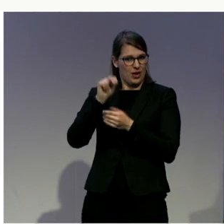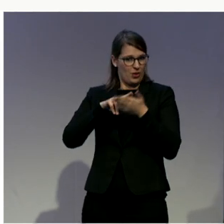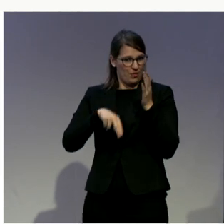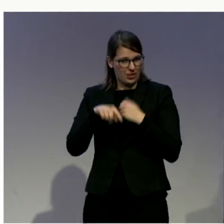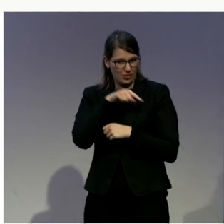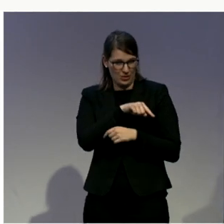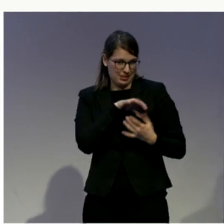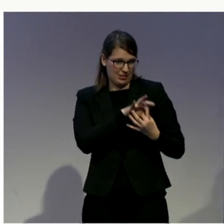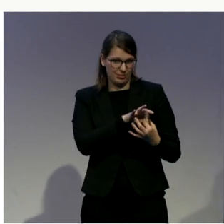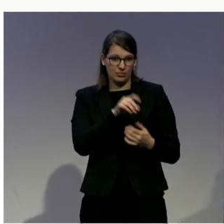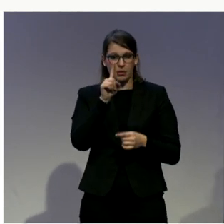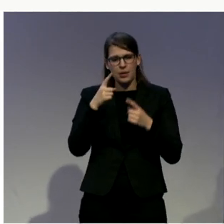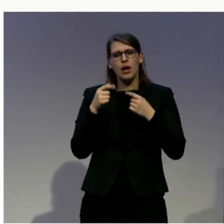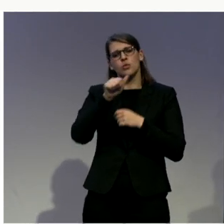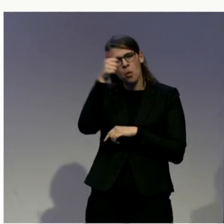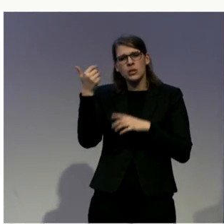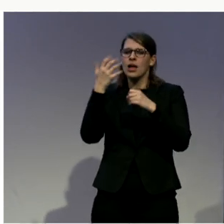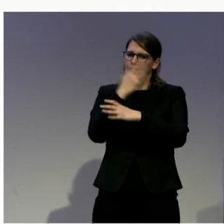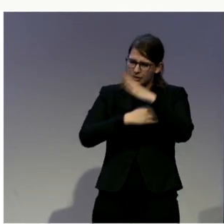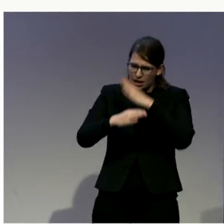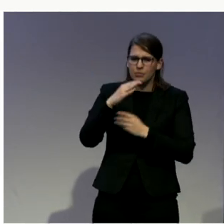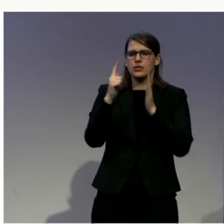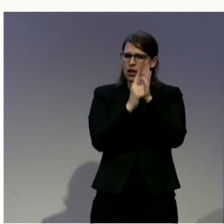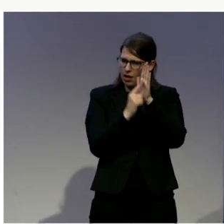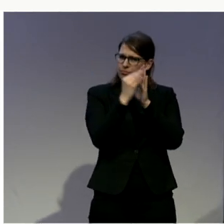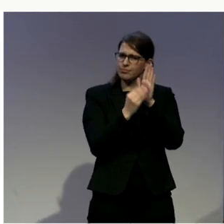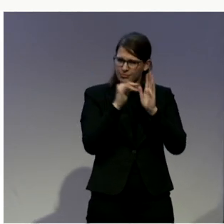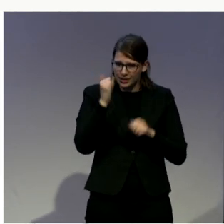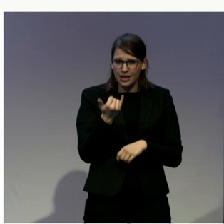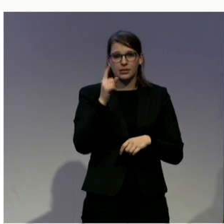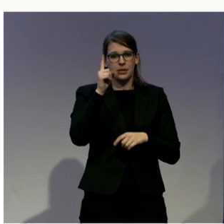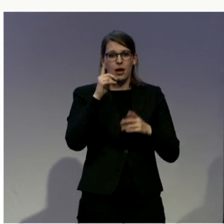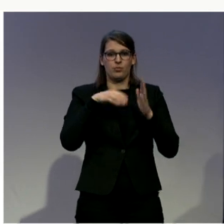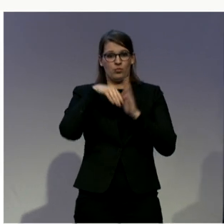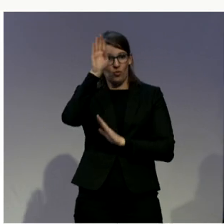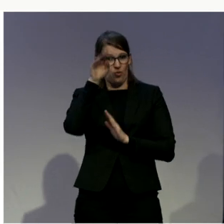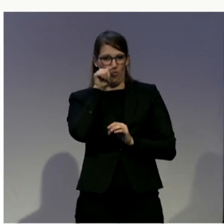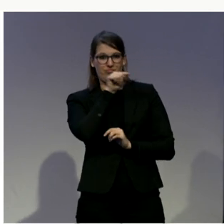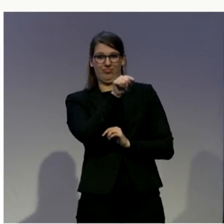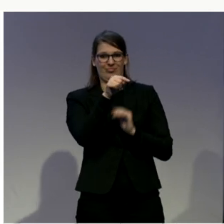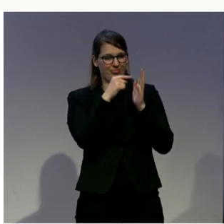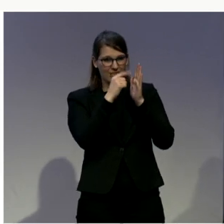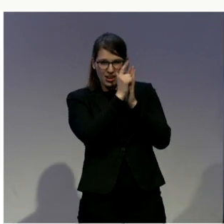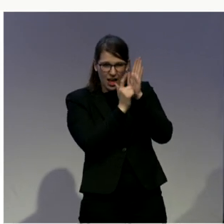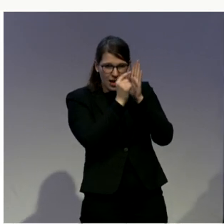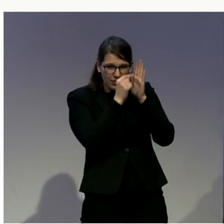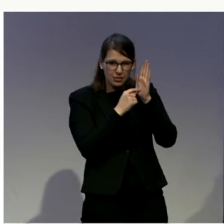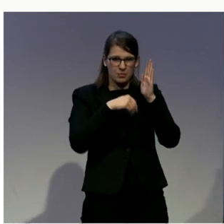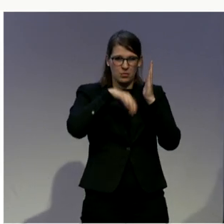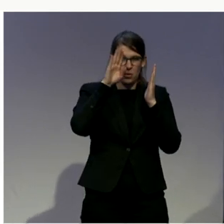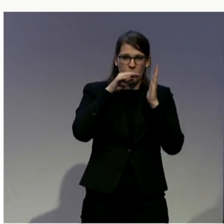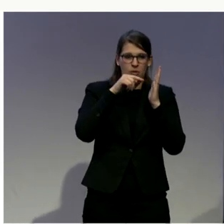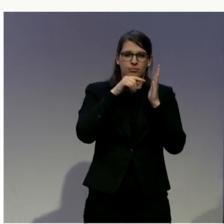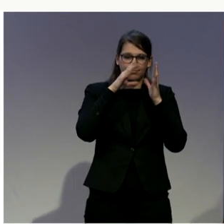rights laws that are operating. But most of these laws do tend to prioritize physical and sensory disabilities.